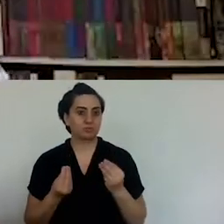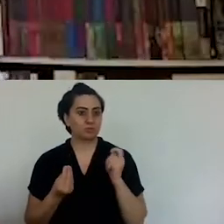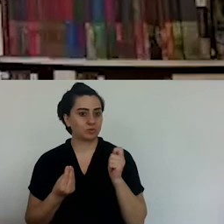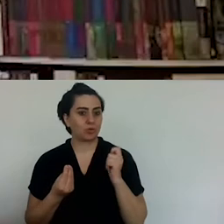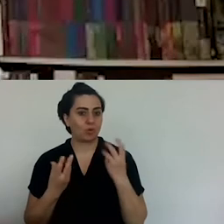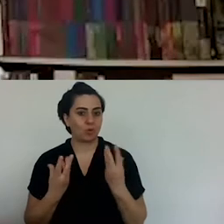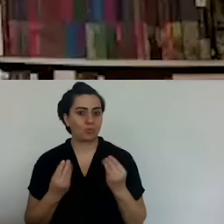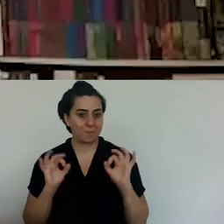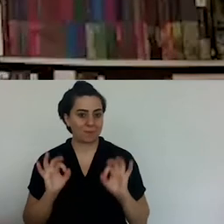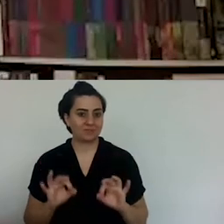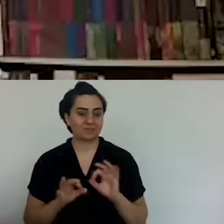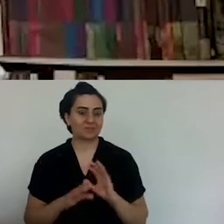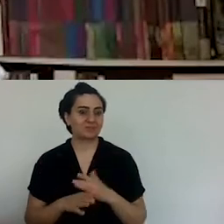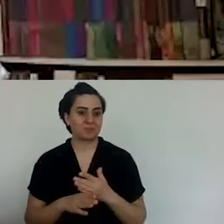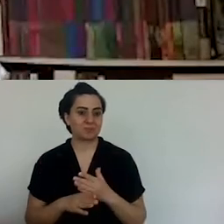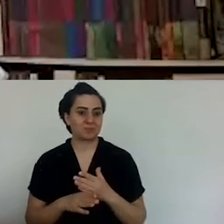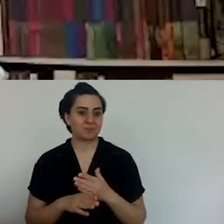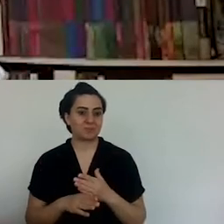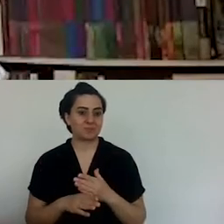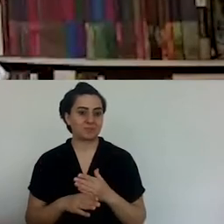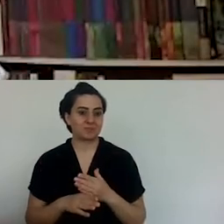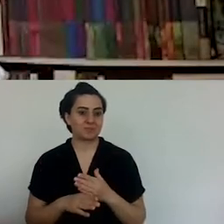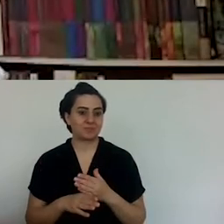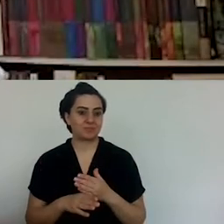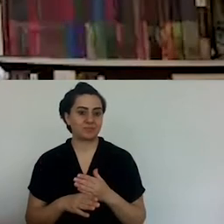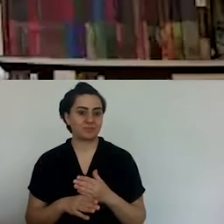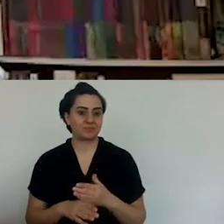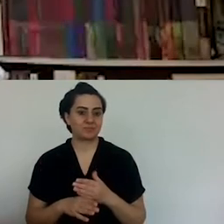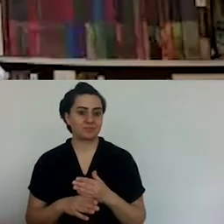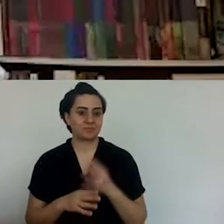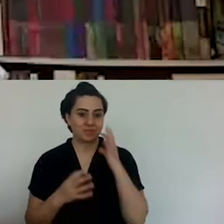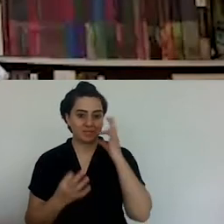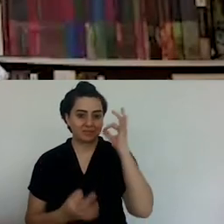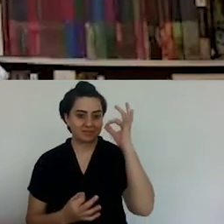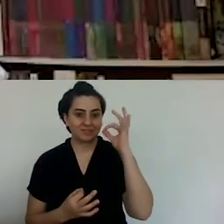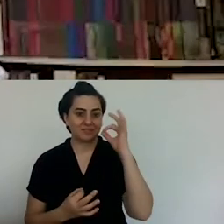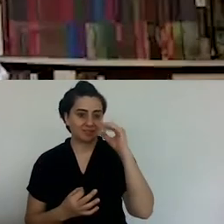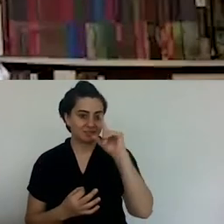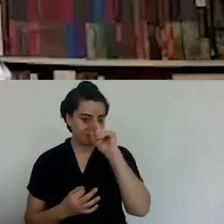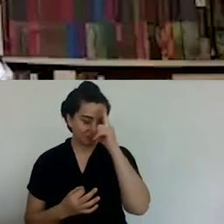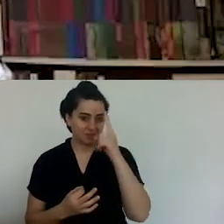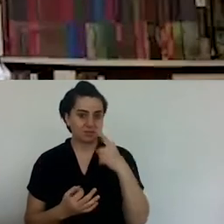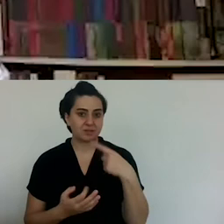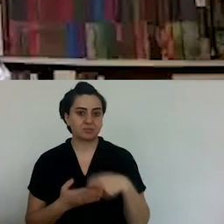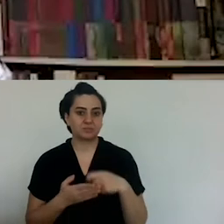And it is getting difficult, as a matter of fact, to become friends, to make friends with a fisherman,